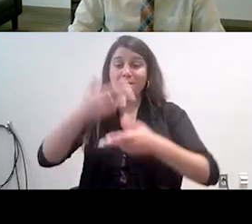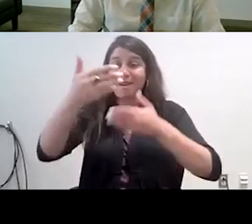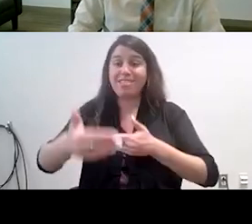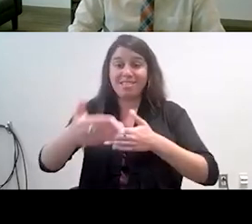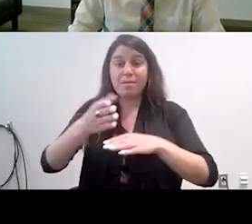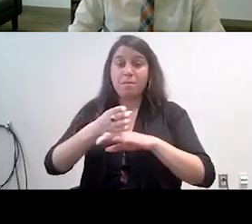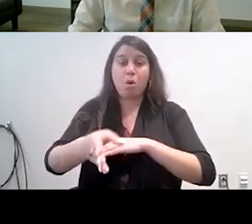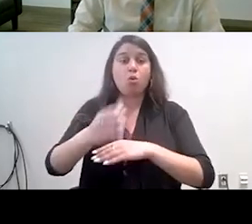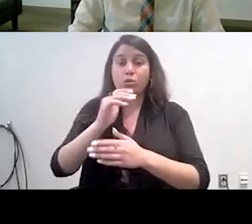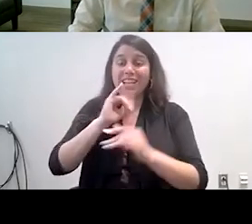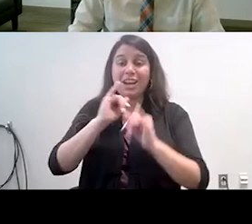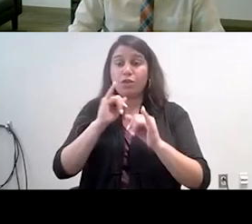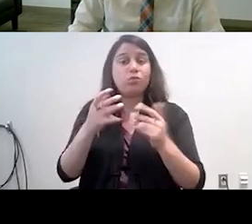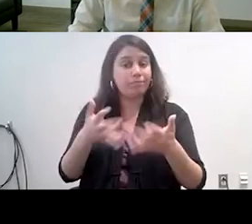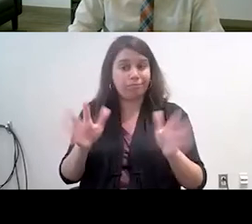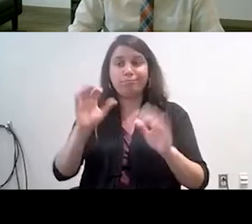three